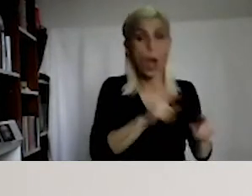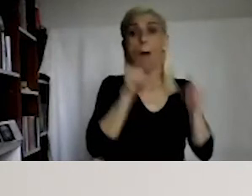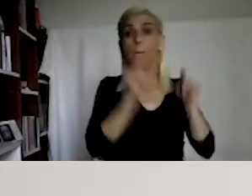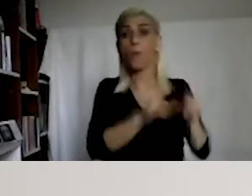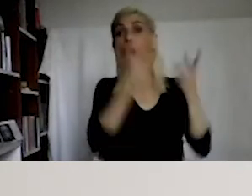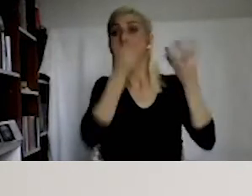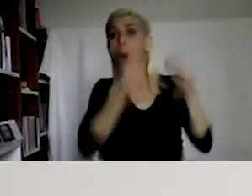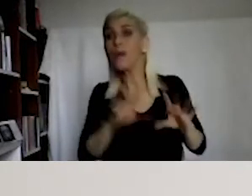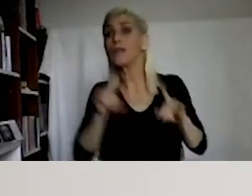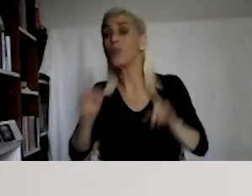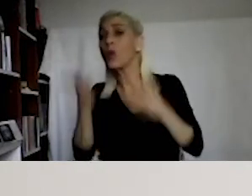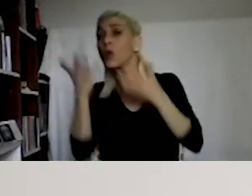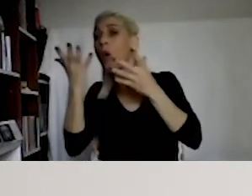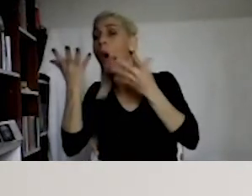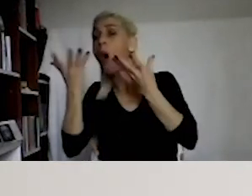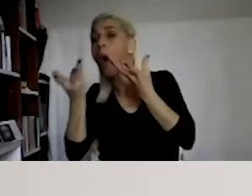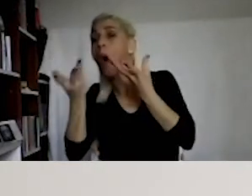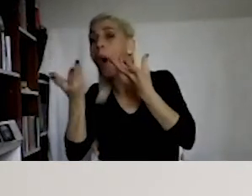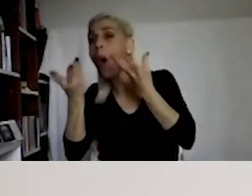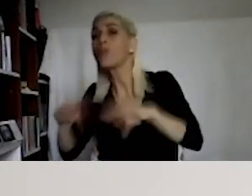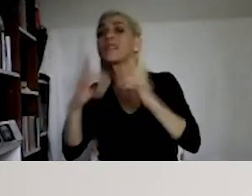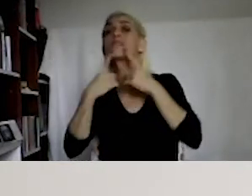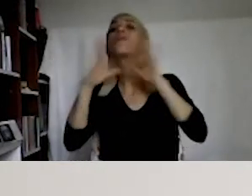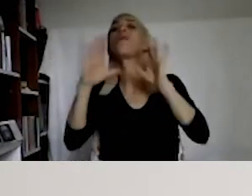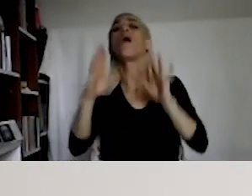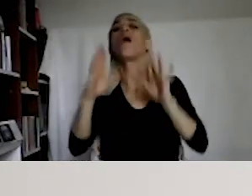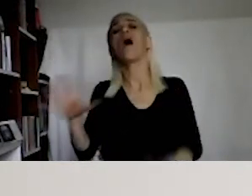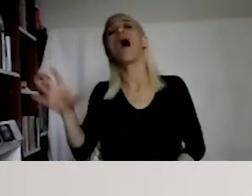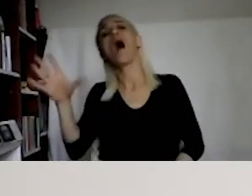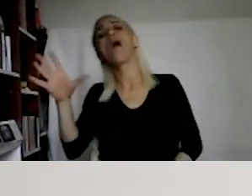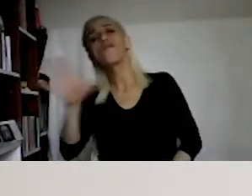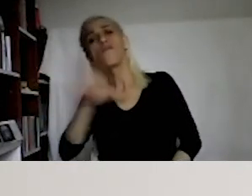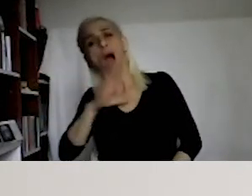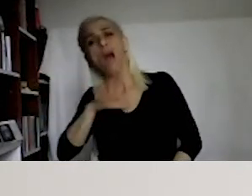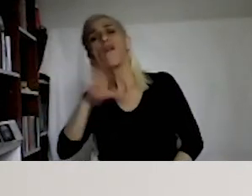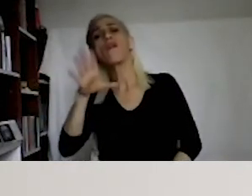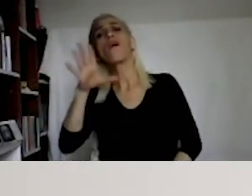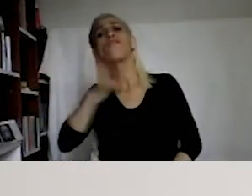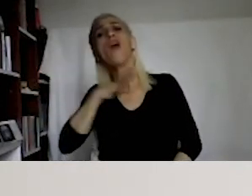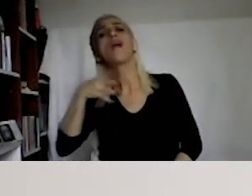hate speech. In that case, it's not a hate speech. So no such clear description.